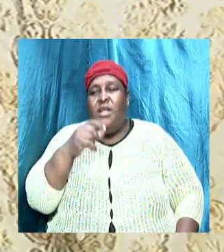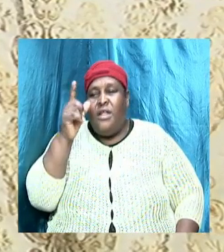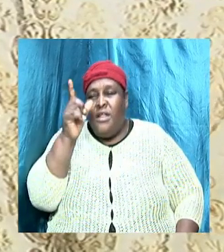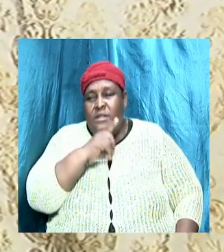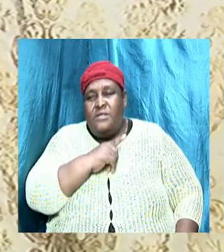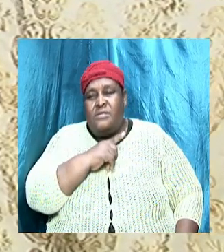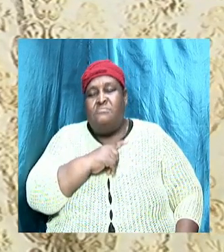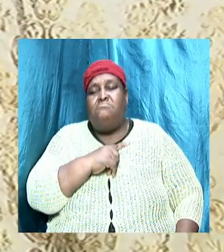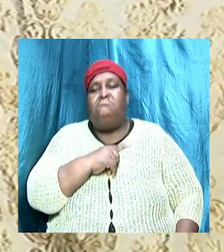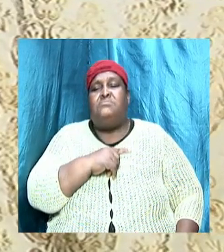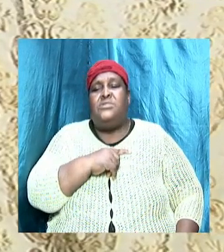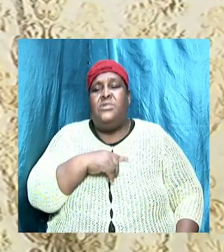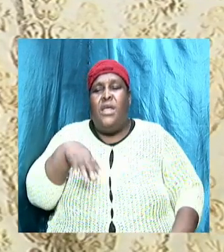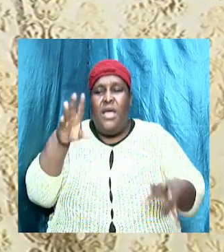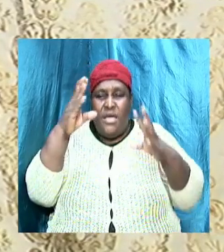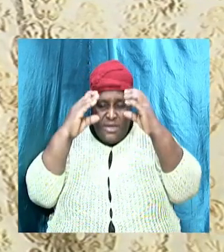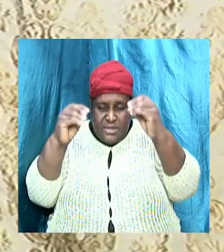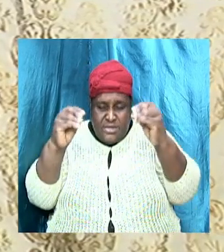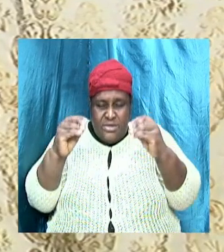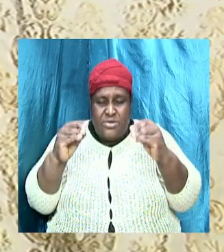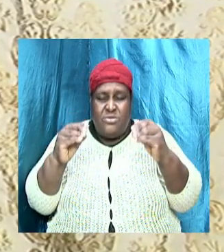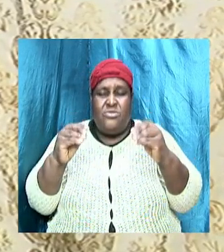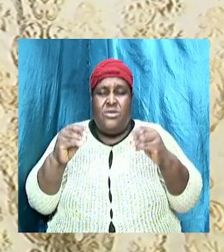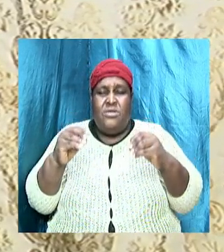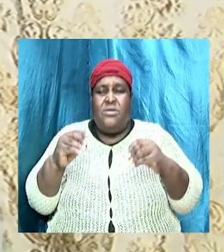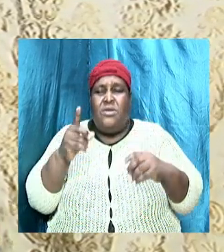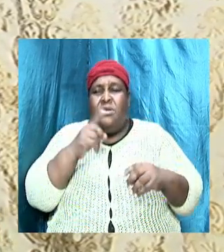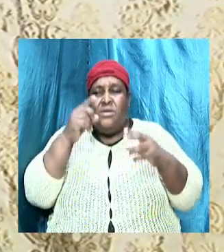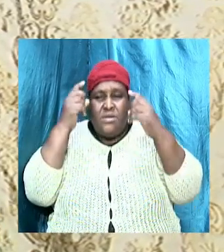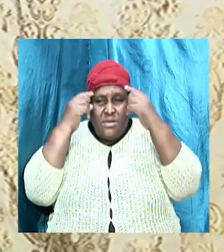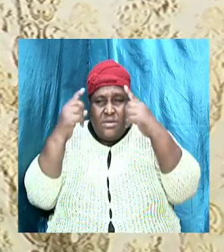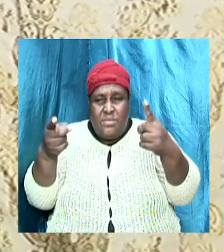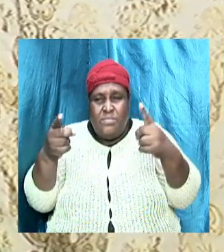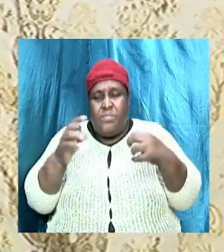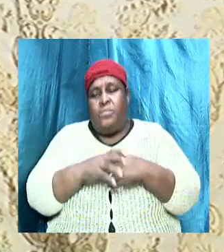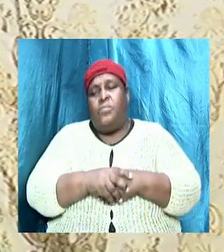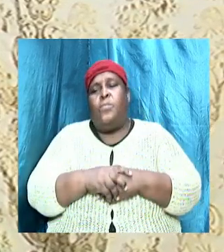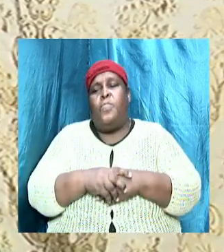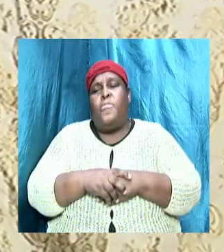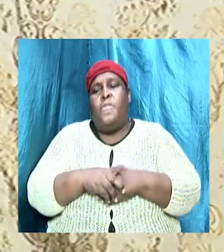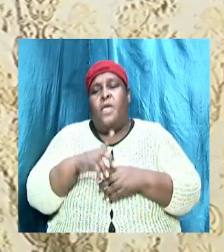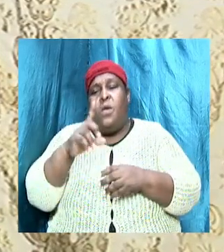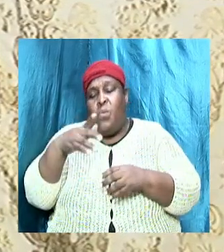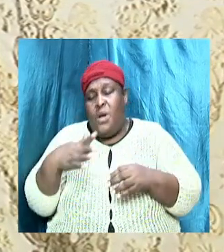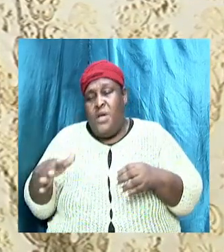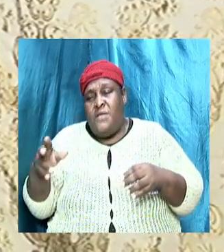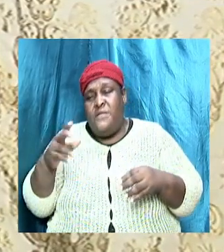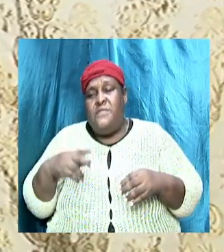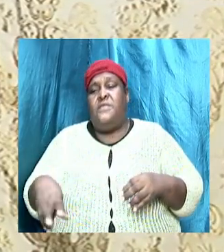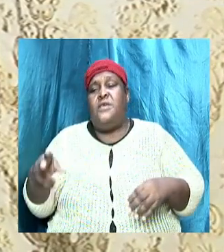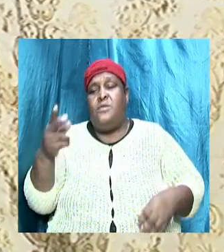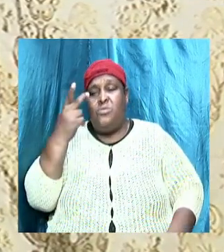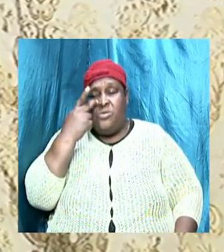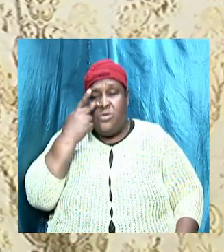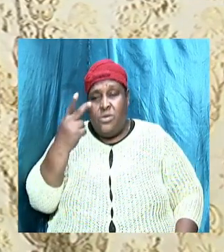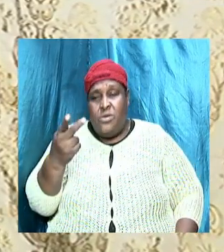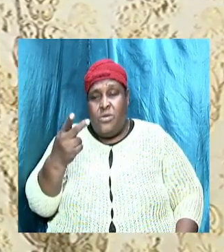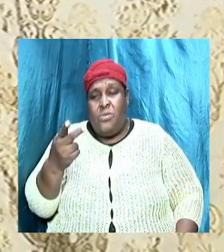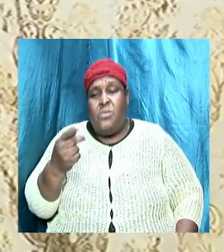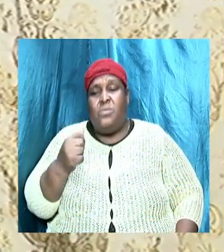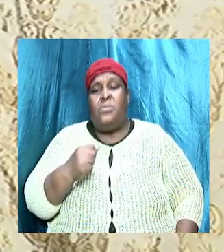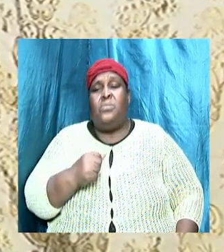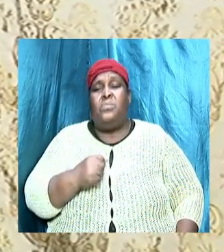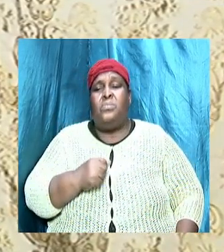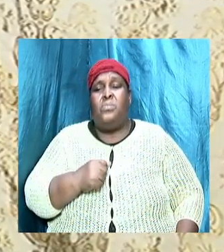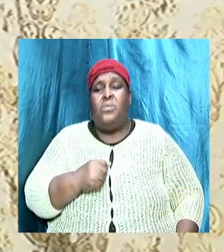And as we just do a quick recap, you know, we said one of the things that we should look for. And we mentioned it last week that, you know,